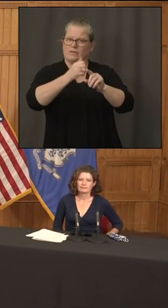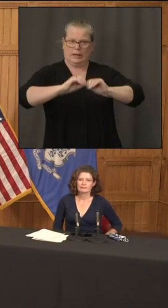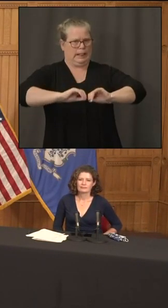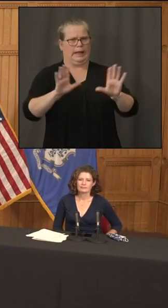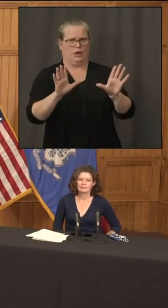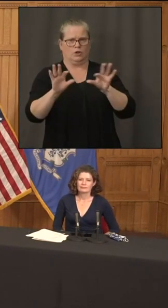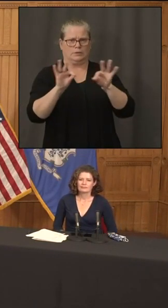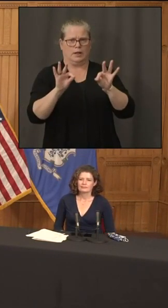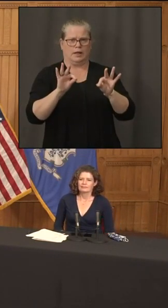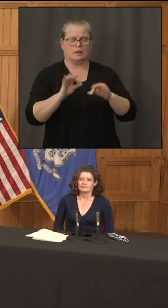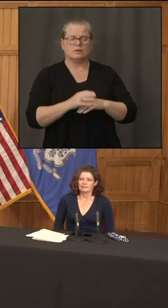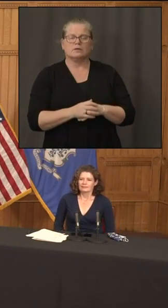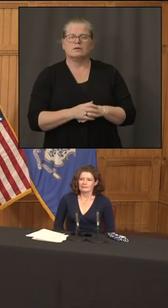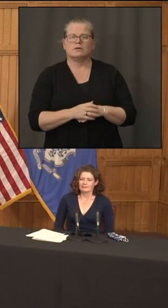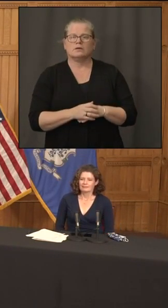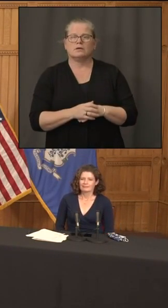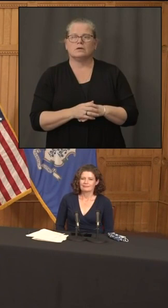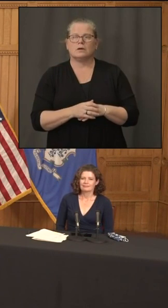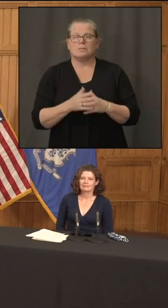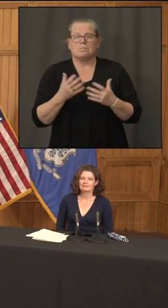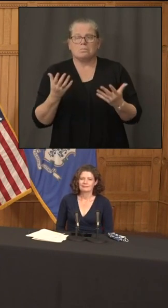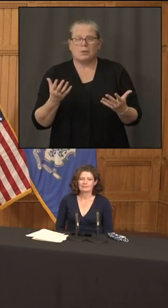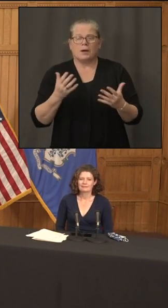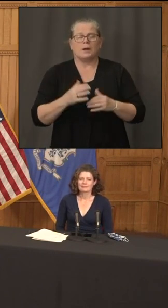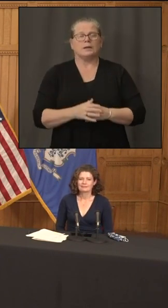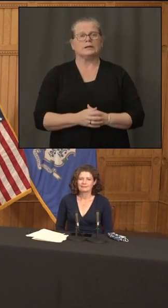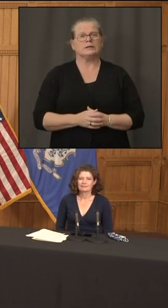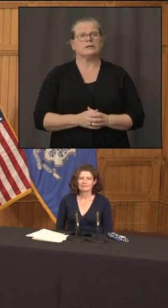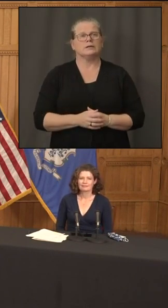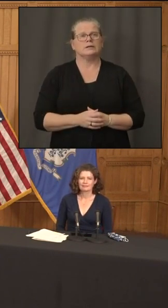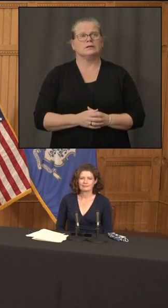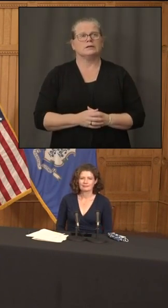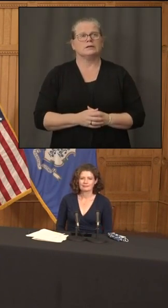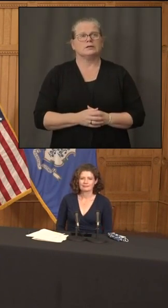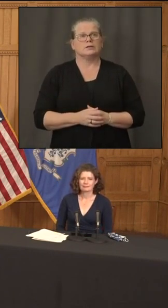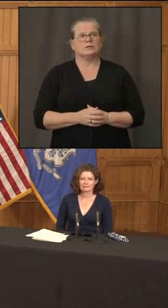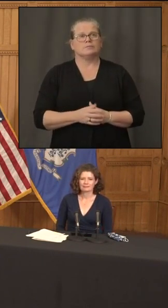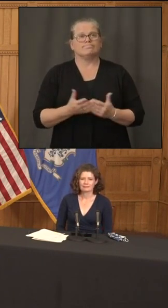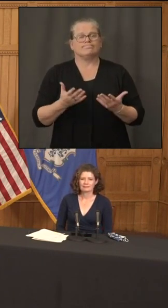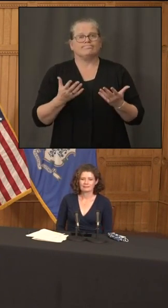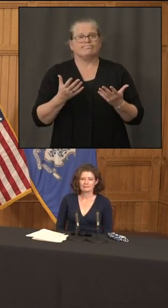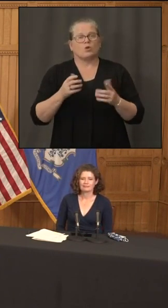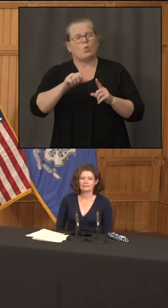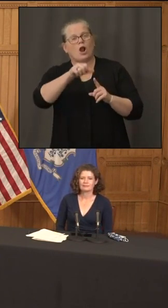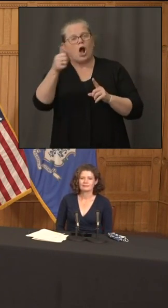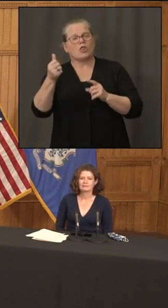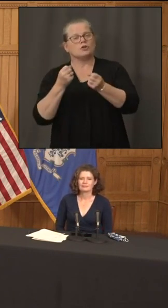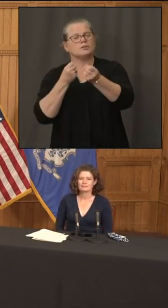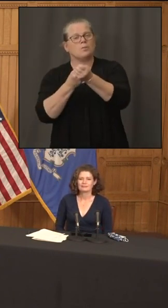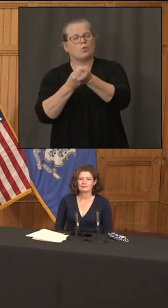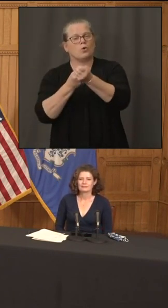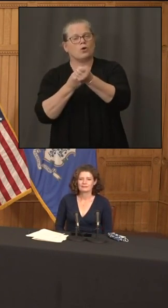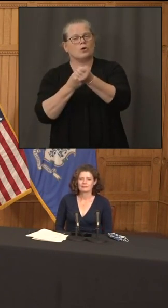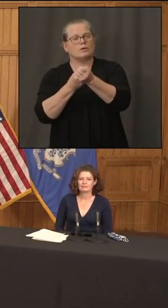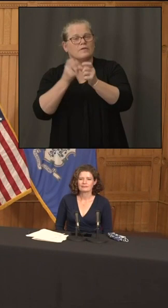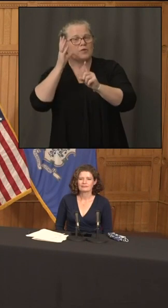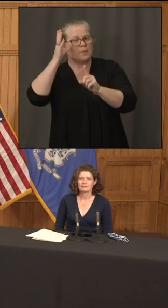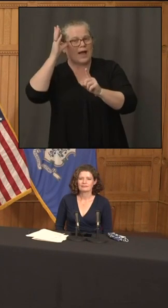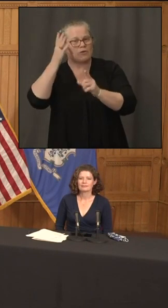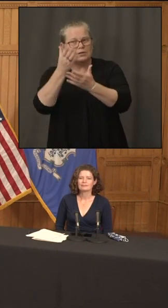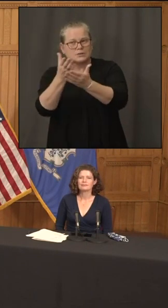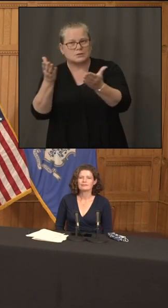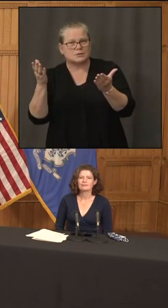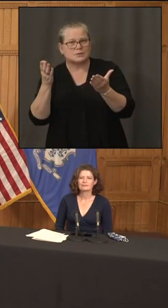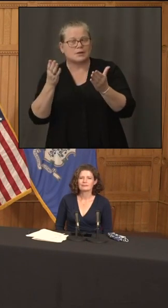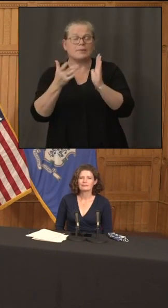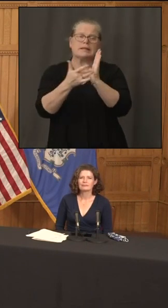parents beyond the technical uh piece you know you're gonna you have school systems have